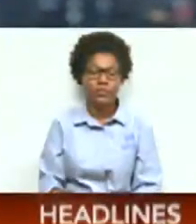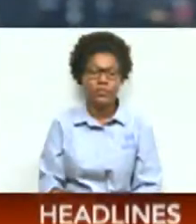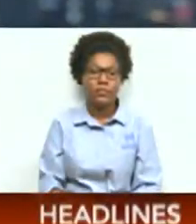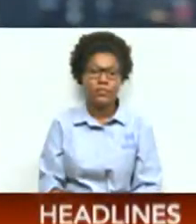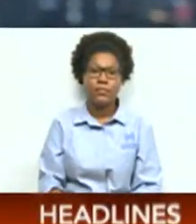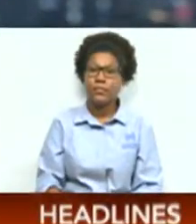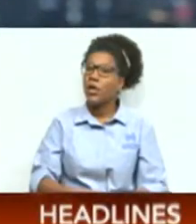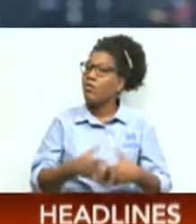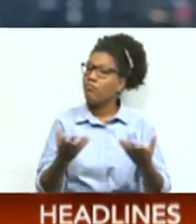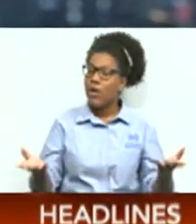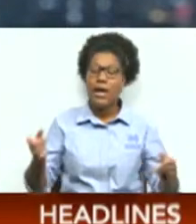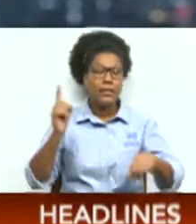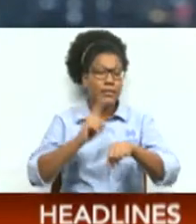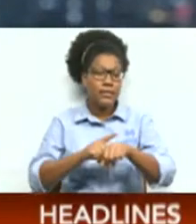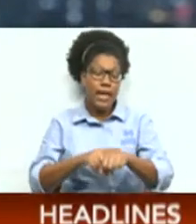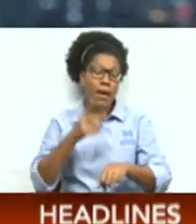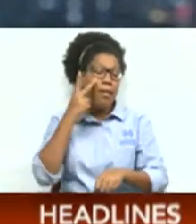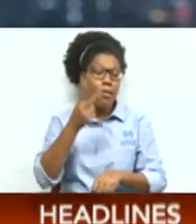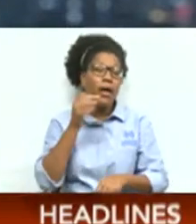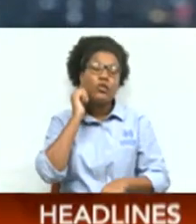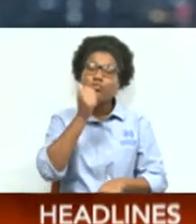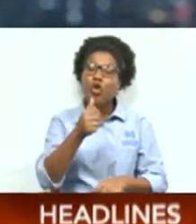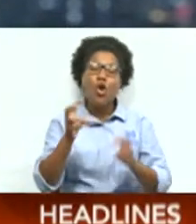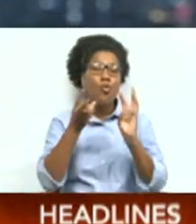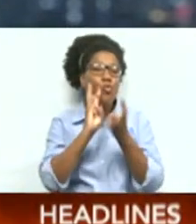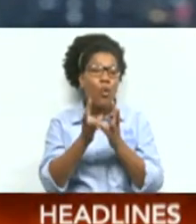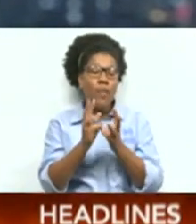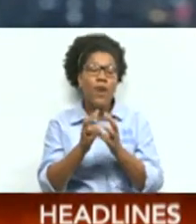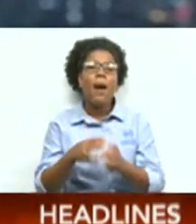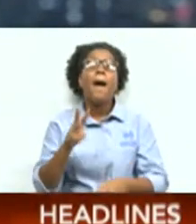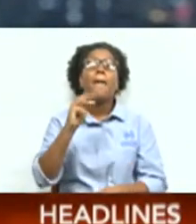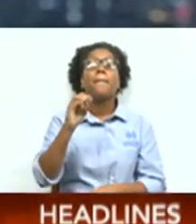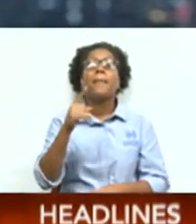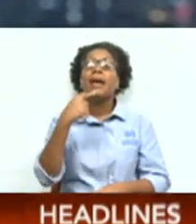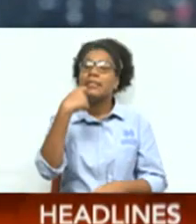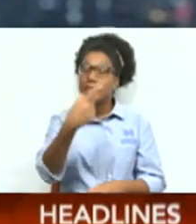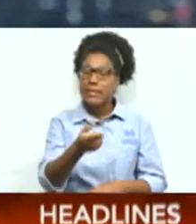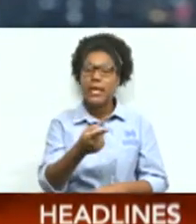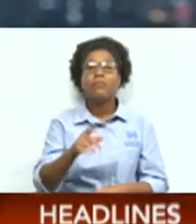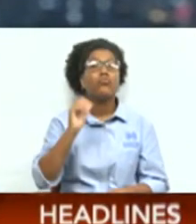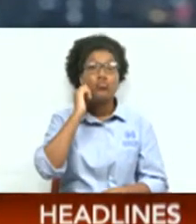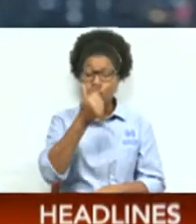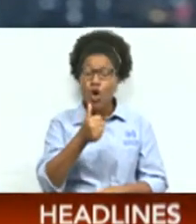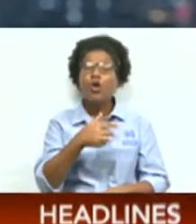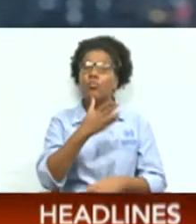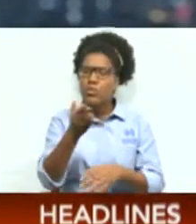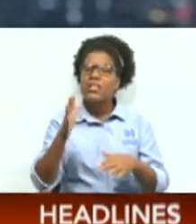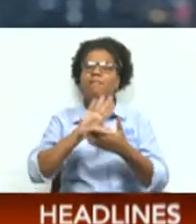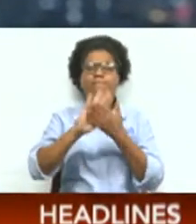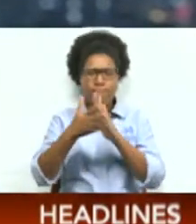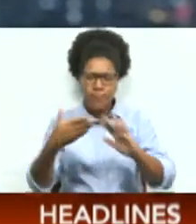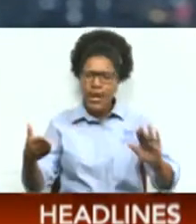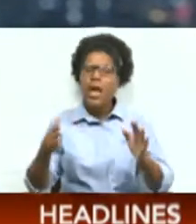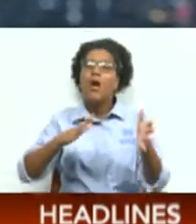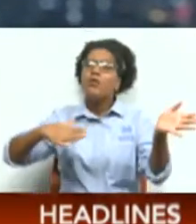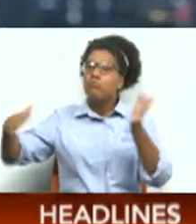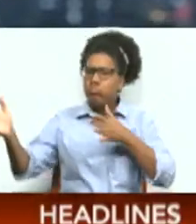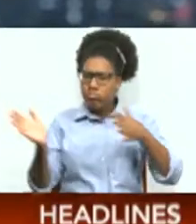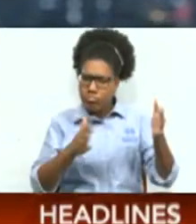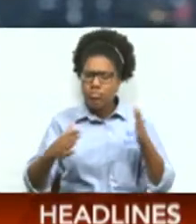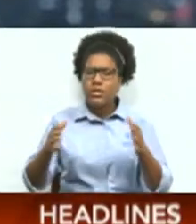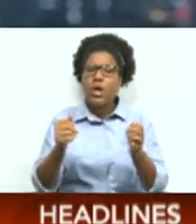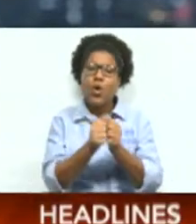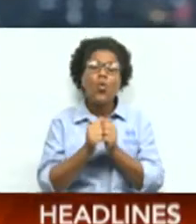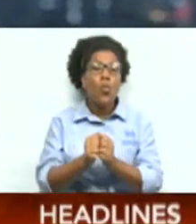All right, it's time to take a look at tomorrow's weather forecast. The Met Office says tomorrow is mostly fair and at times will be breezy with